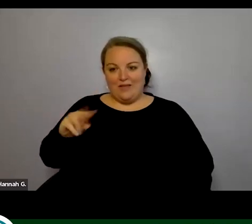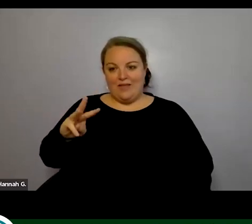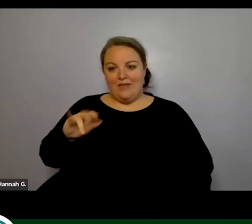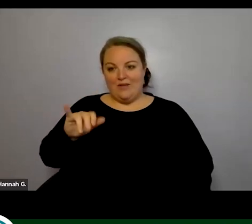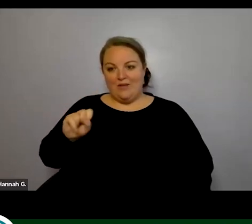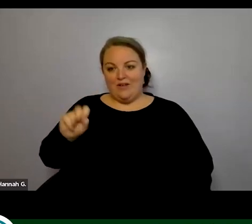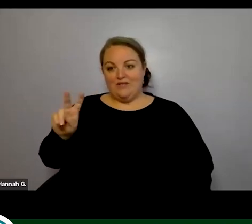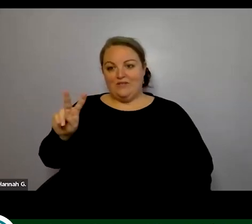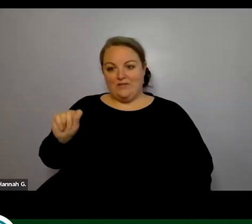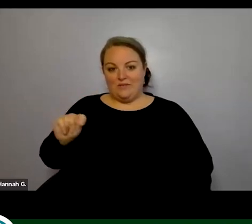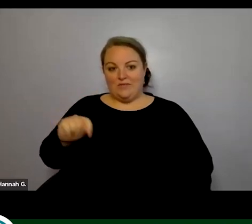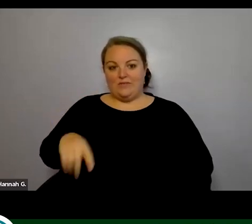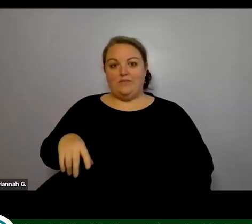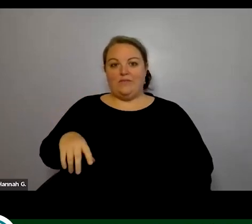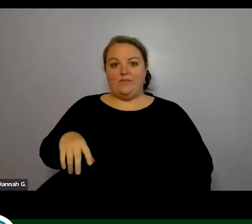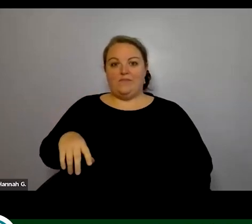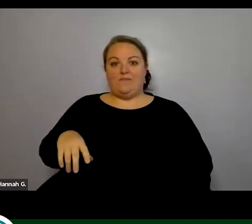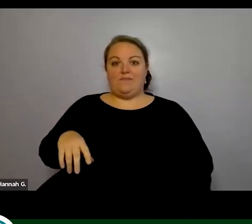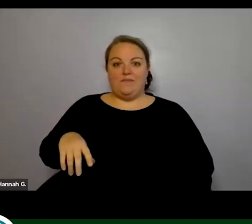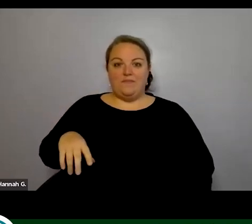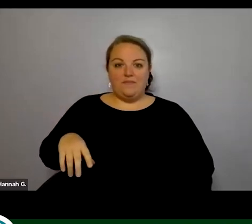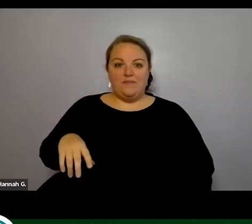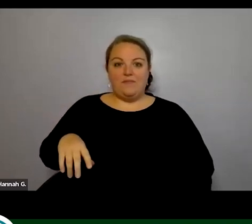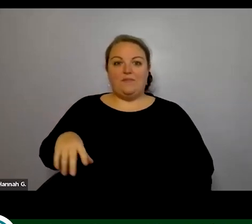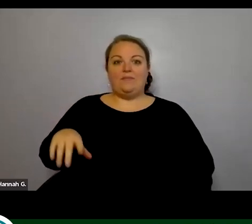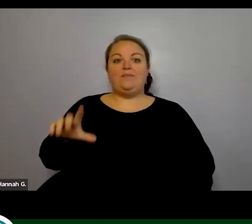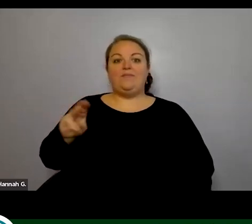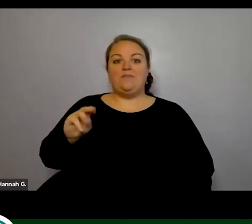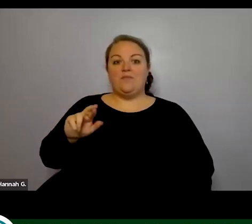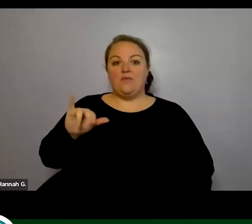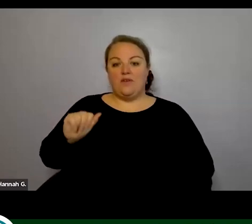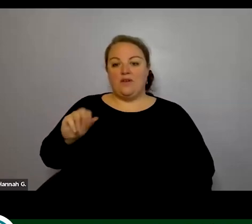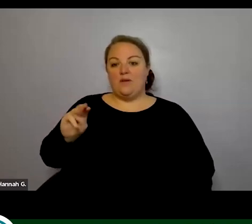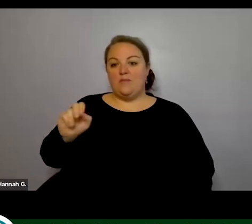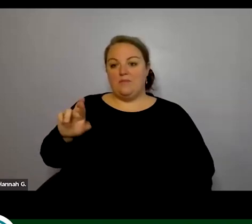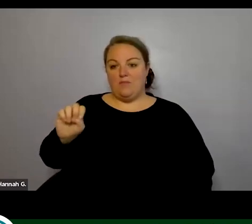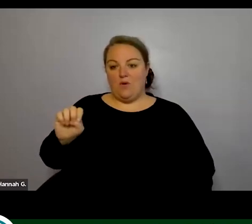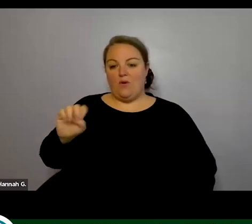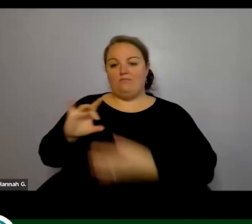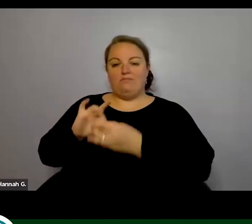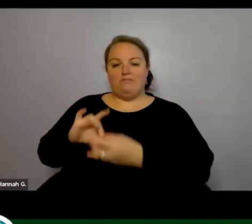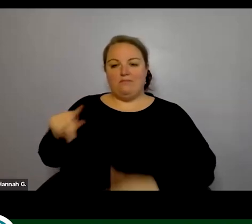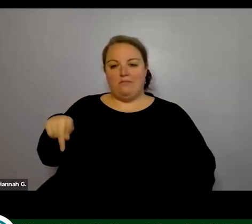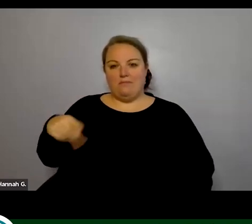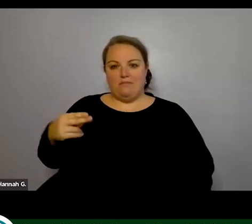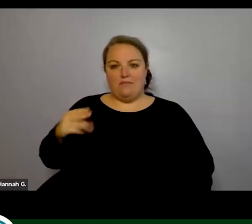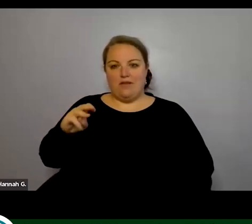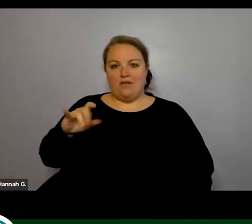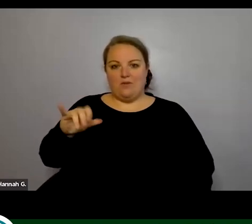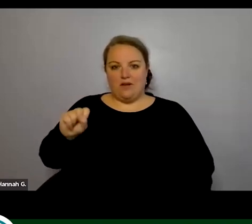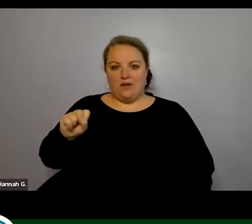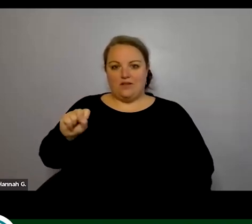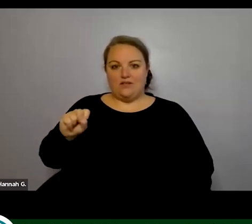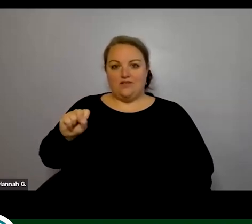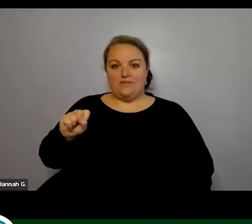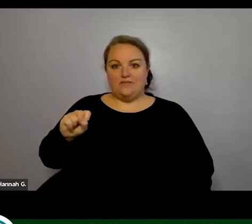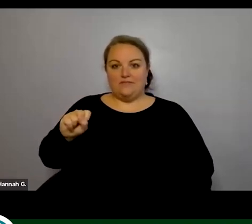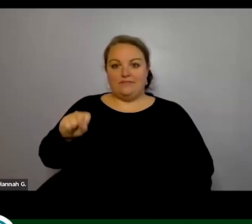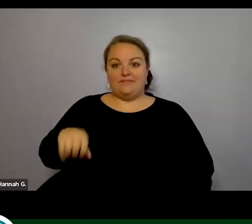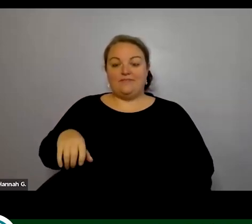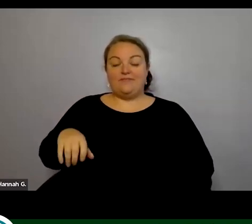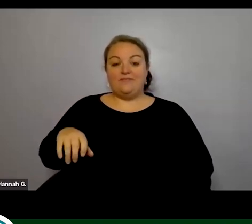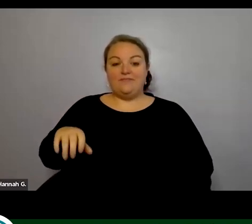development and communications at pathways vermont and lisa goodrich the uvm health network vice president of psychiatry